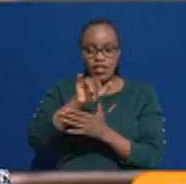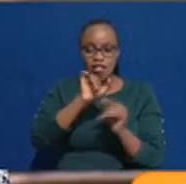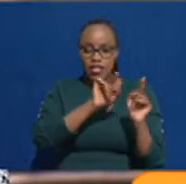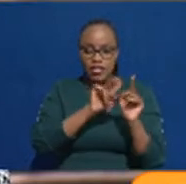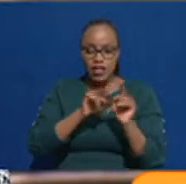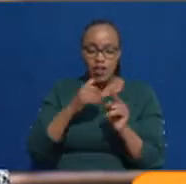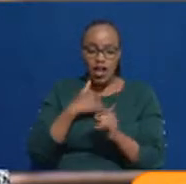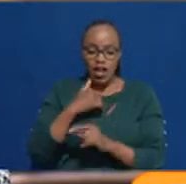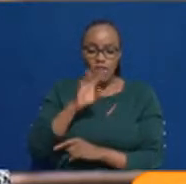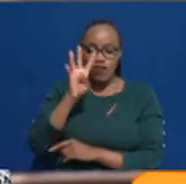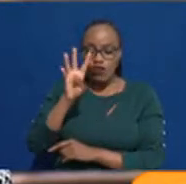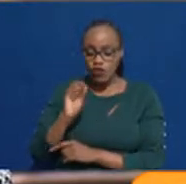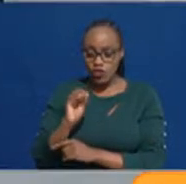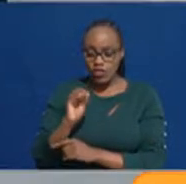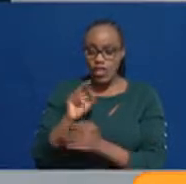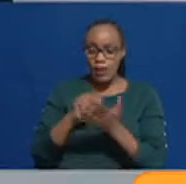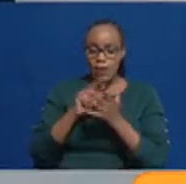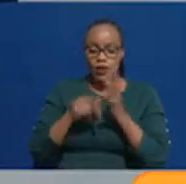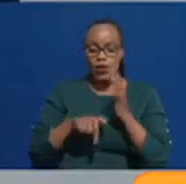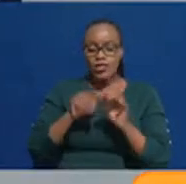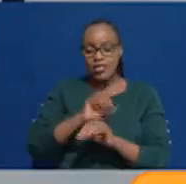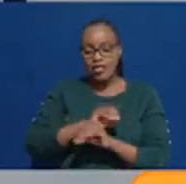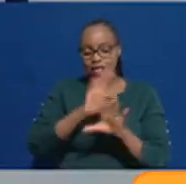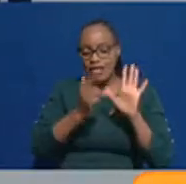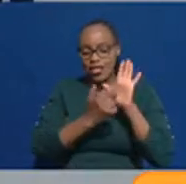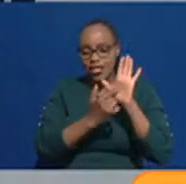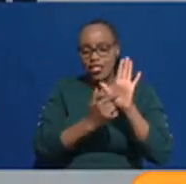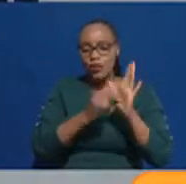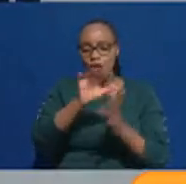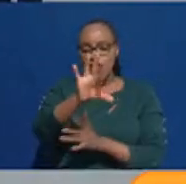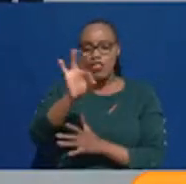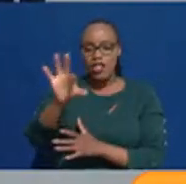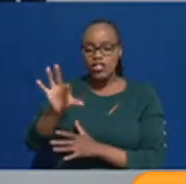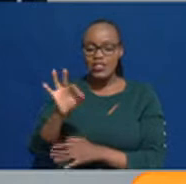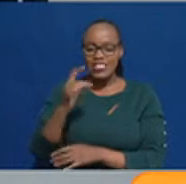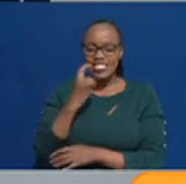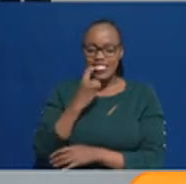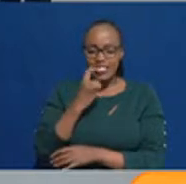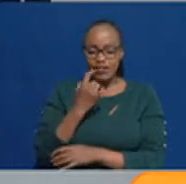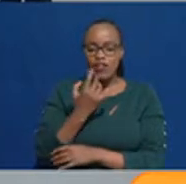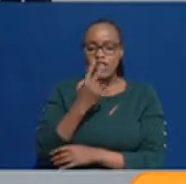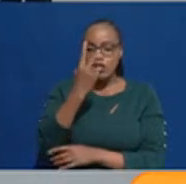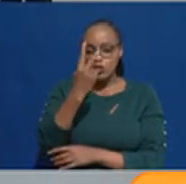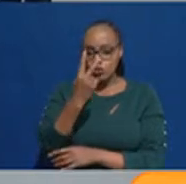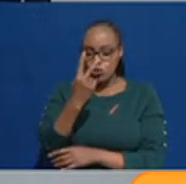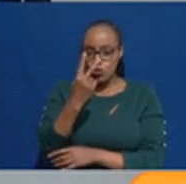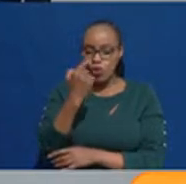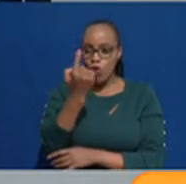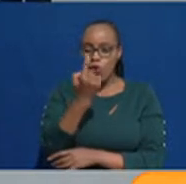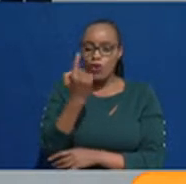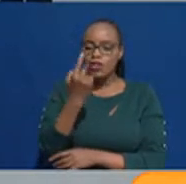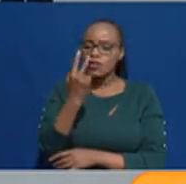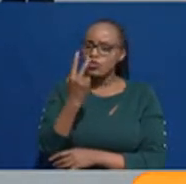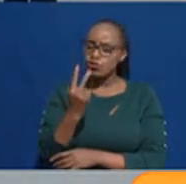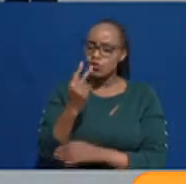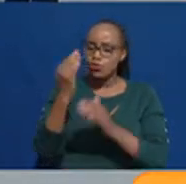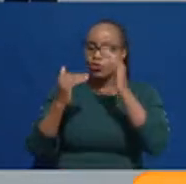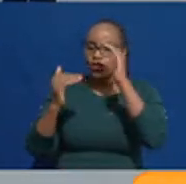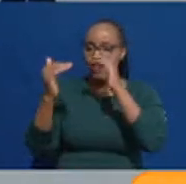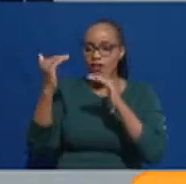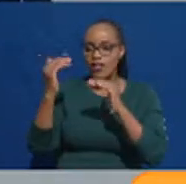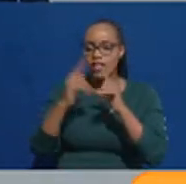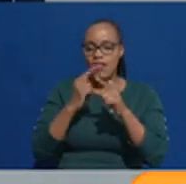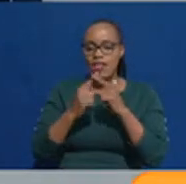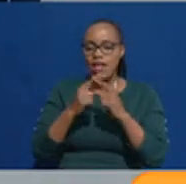had 40. So clearly, with the choice of dentistry in the only two universities,